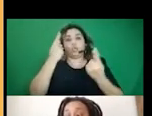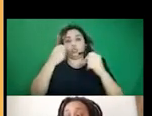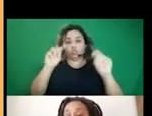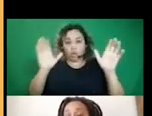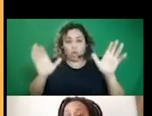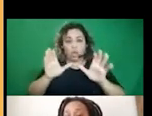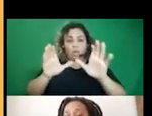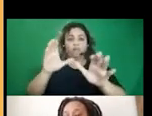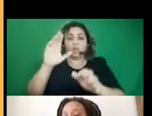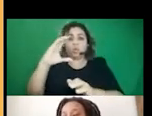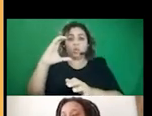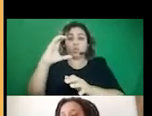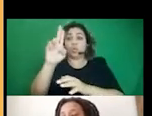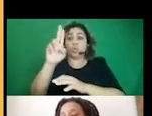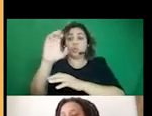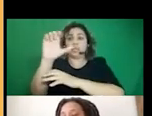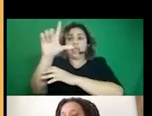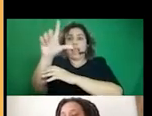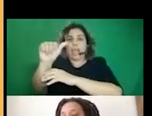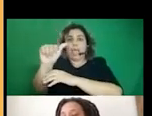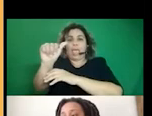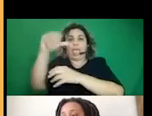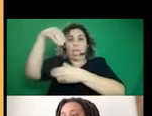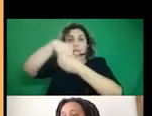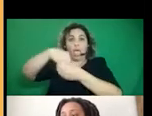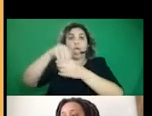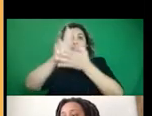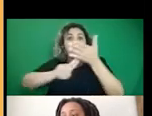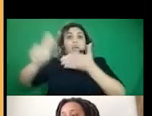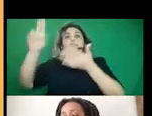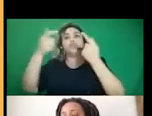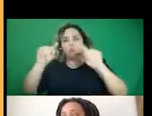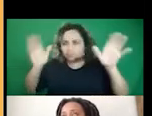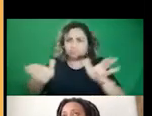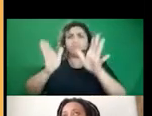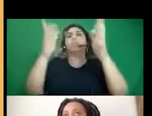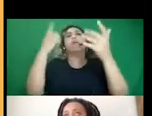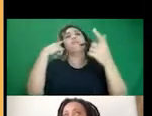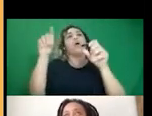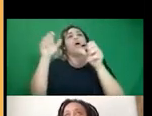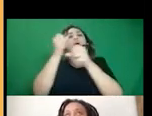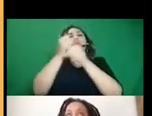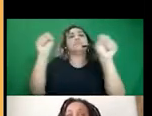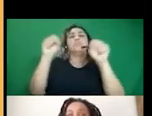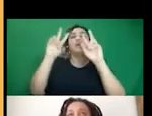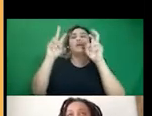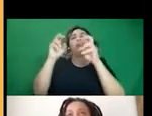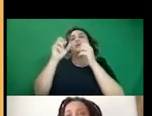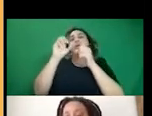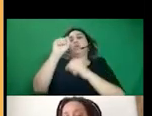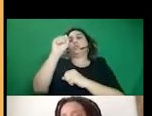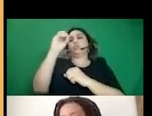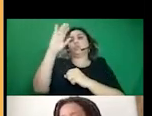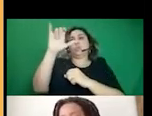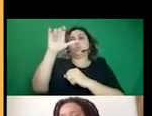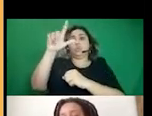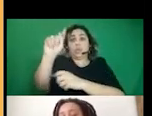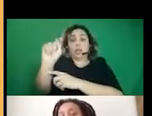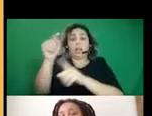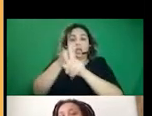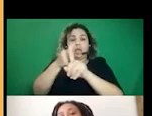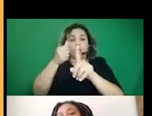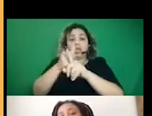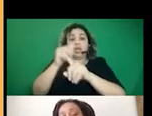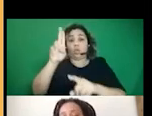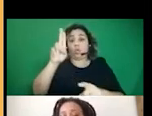of UCLA. And, um, they were sort of the US org and the black Panthers were